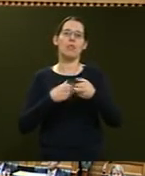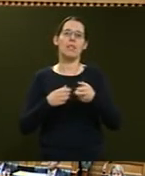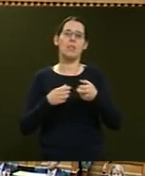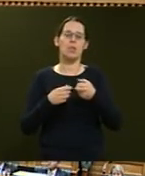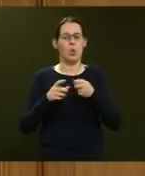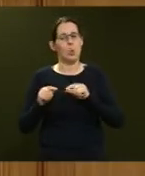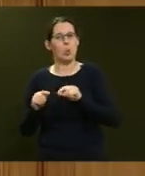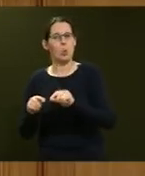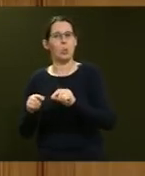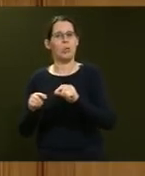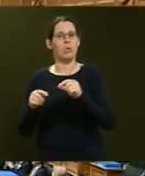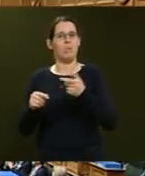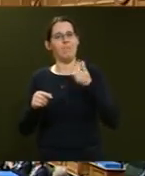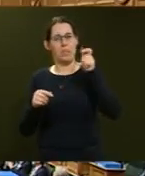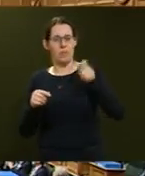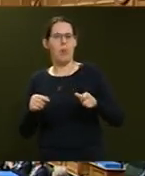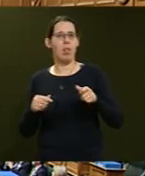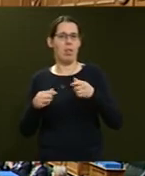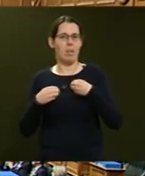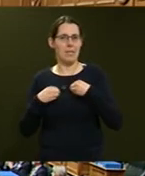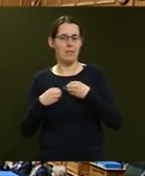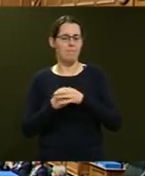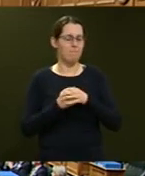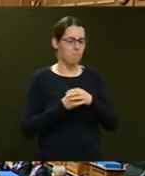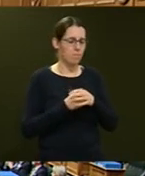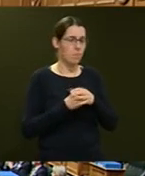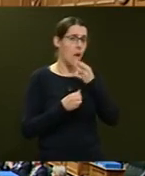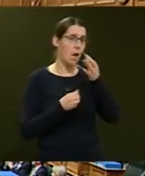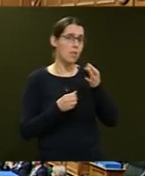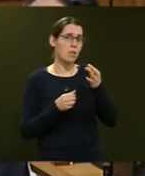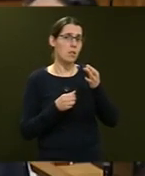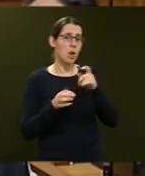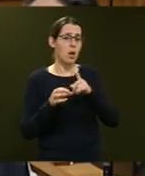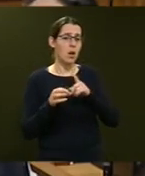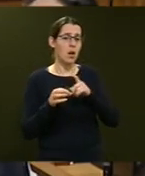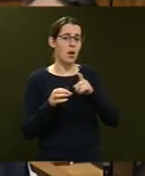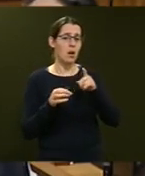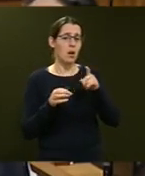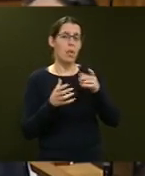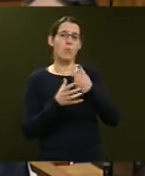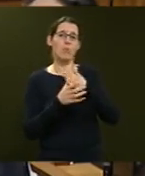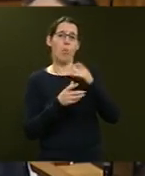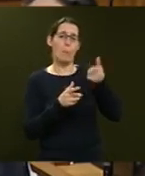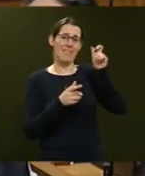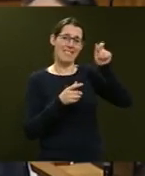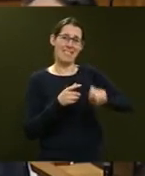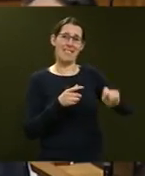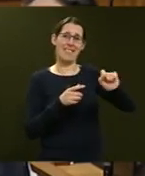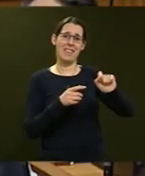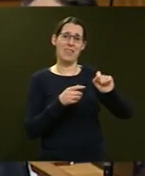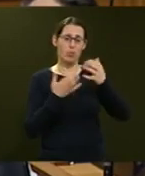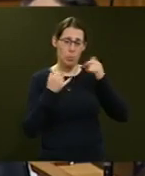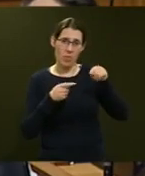Supplementary. The Right Honourable Winston Petters. The President for the Minister's judgment on these matters, has he seen inappropriate comment